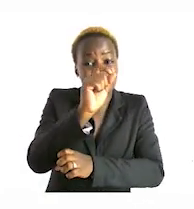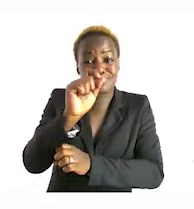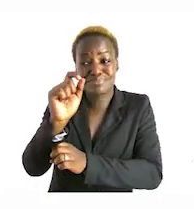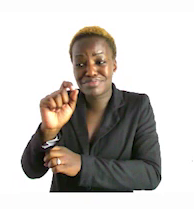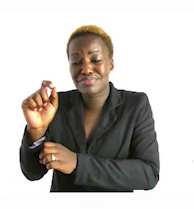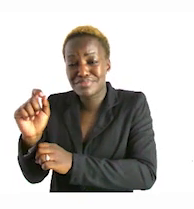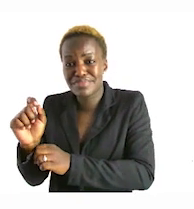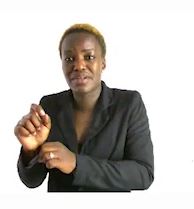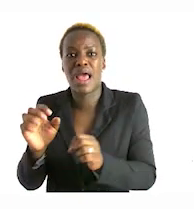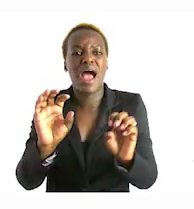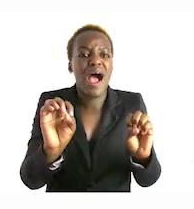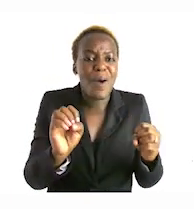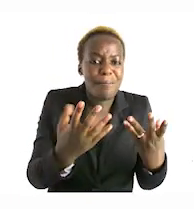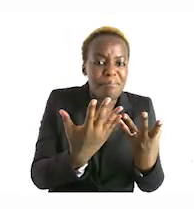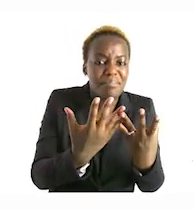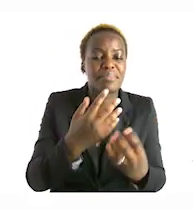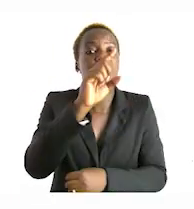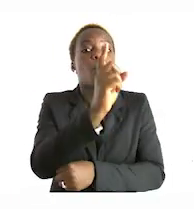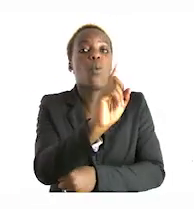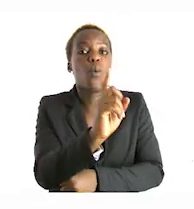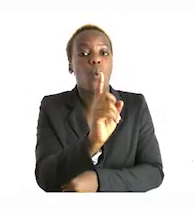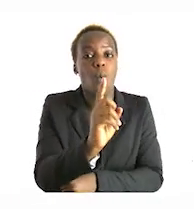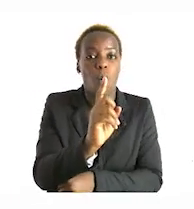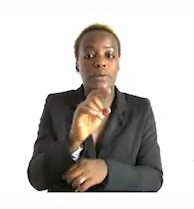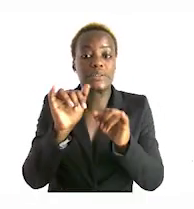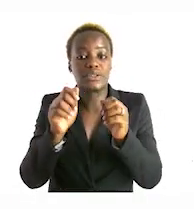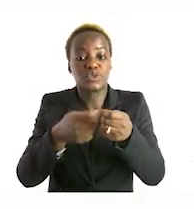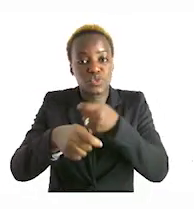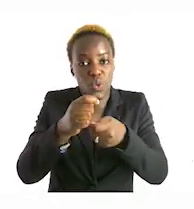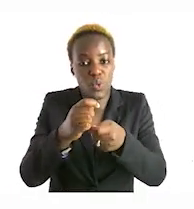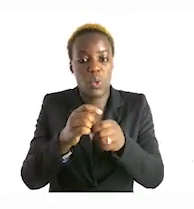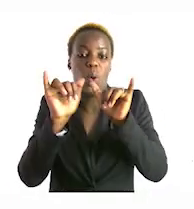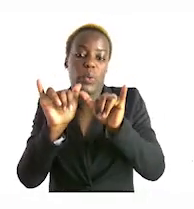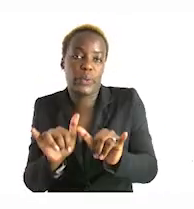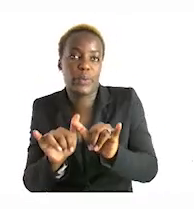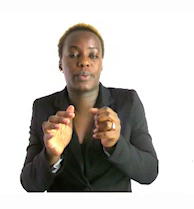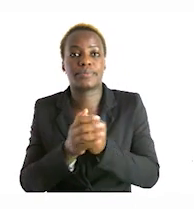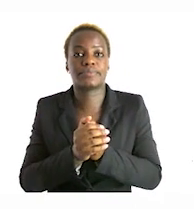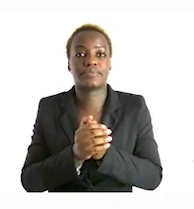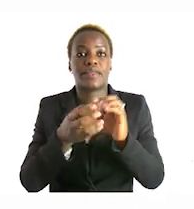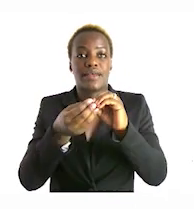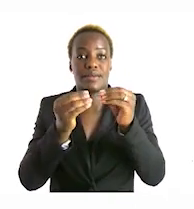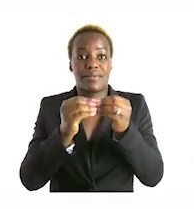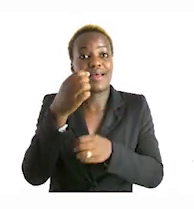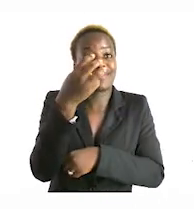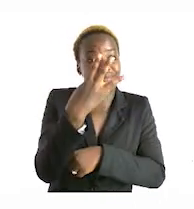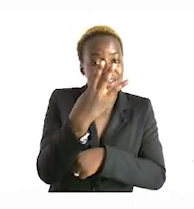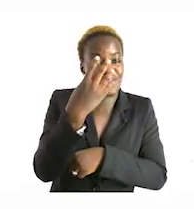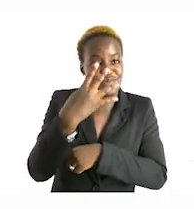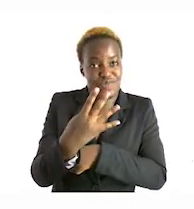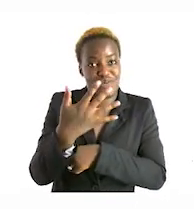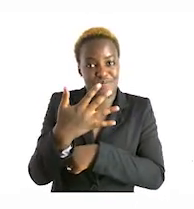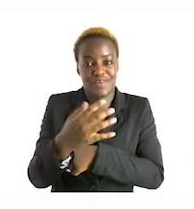was sold or how many what was left now number three four and five i would